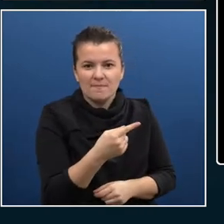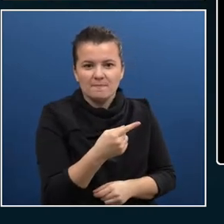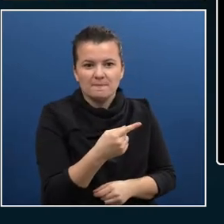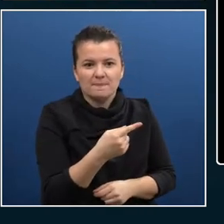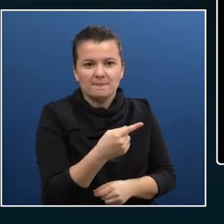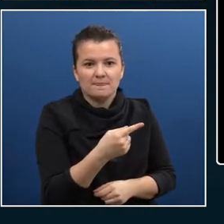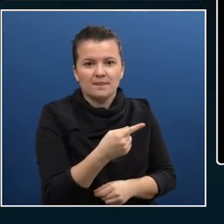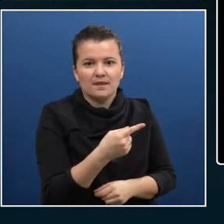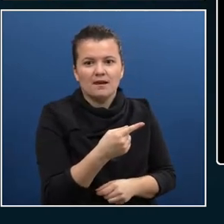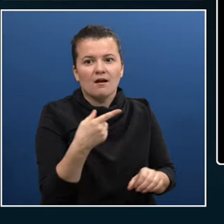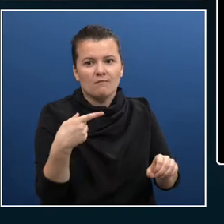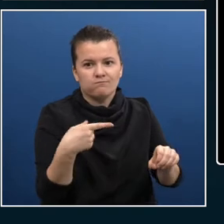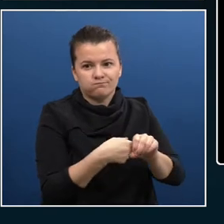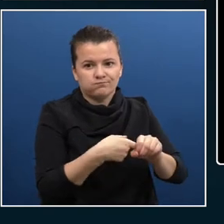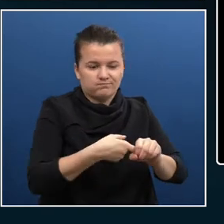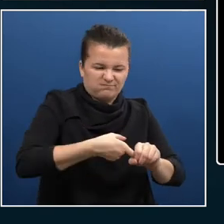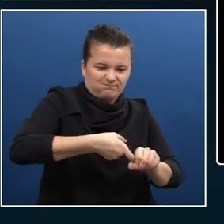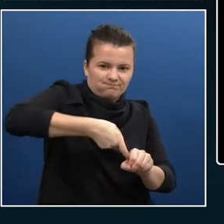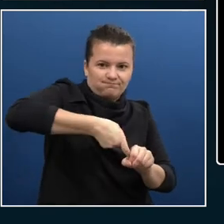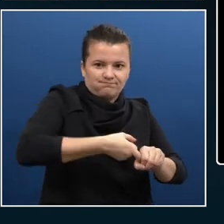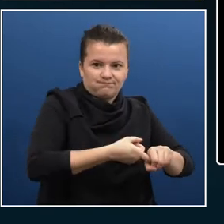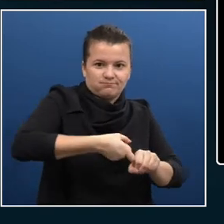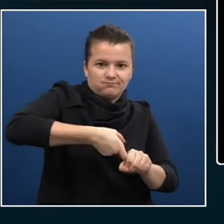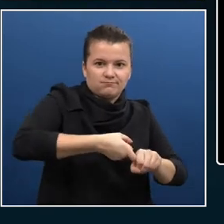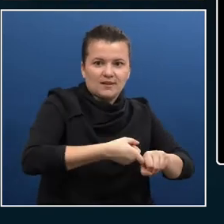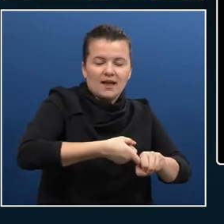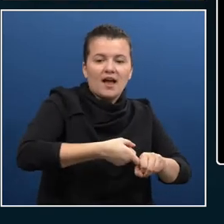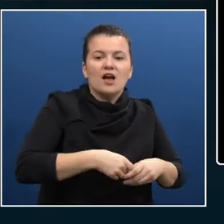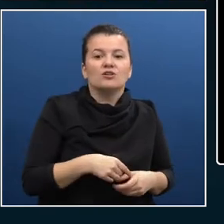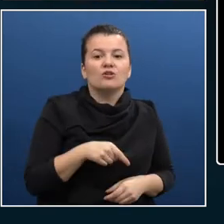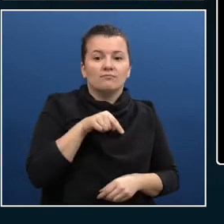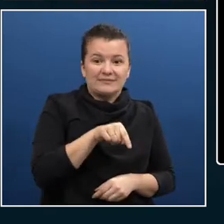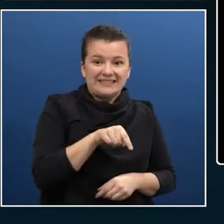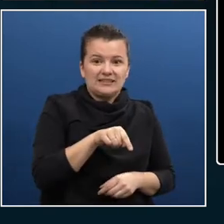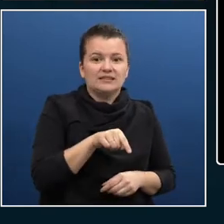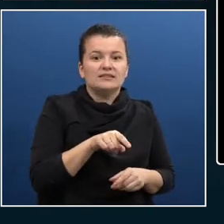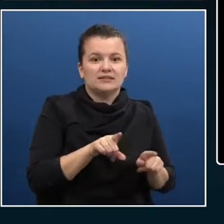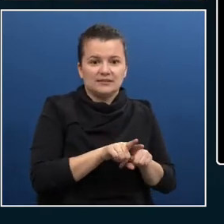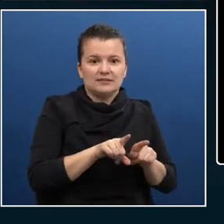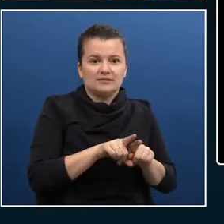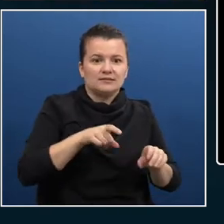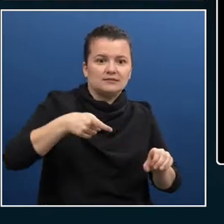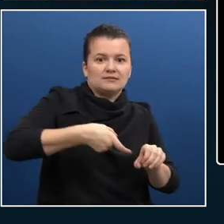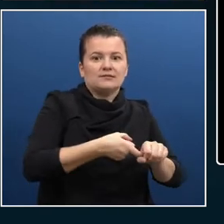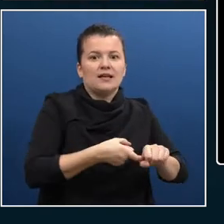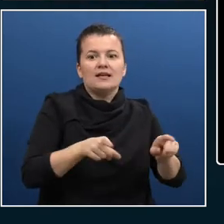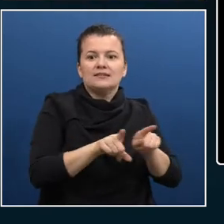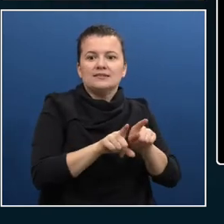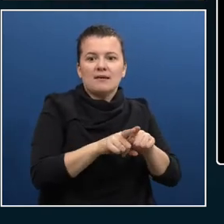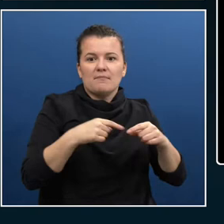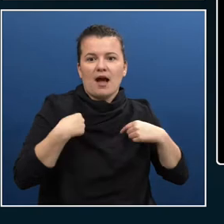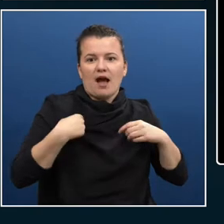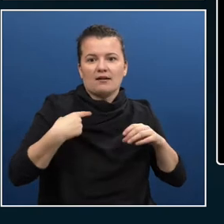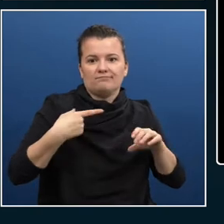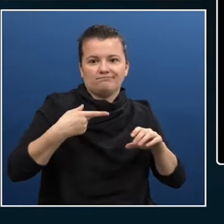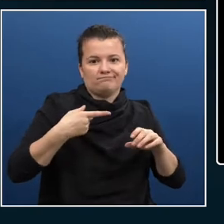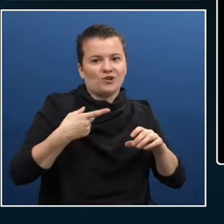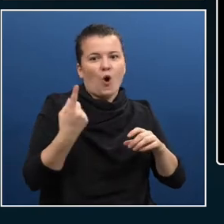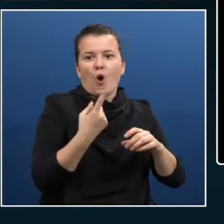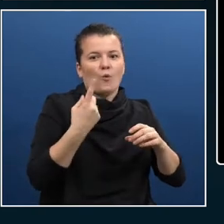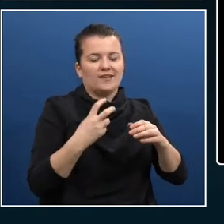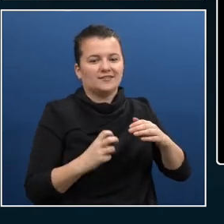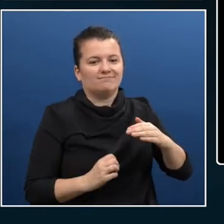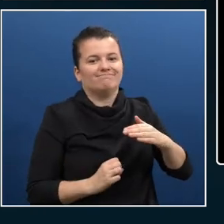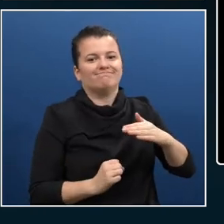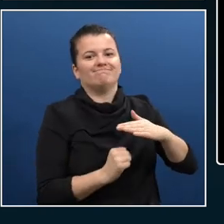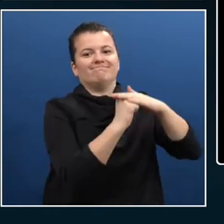to a lot of other things that I find myself getting into because I bolt on things and historically you you